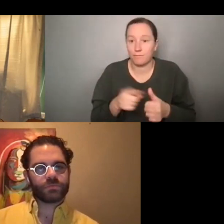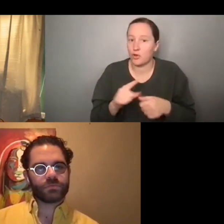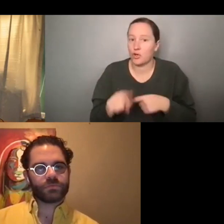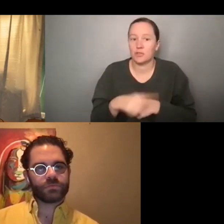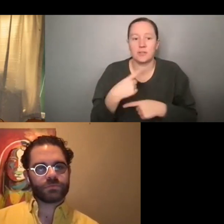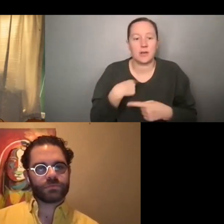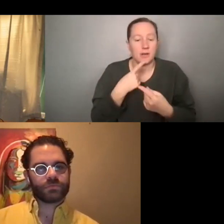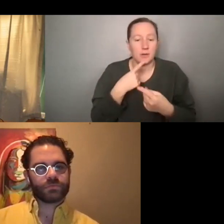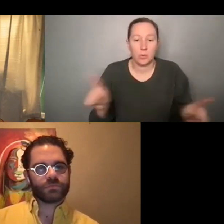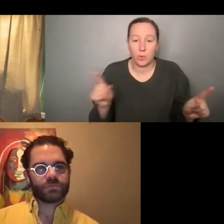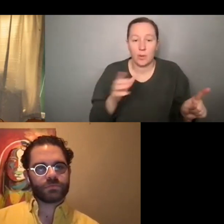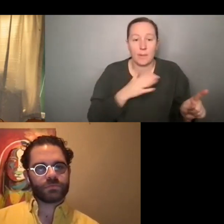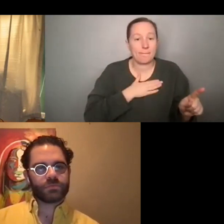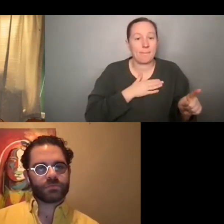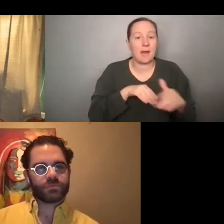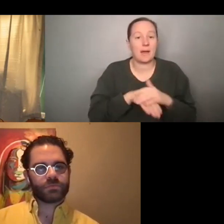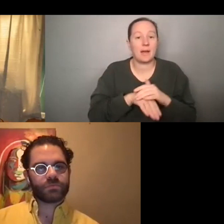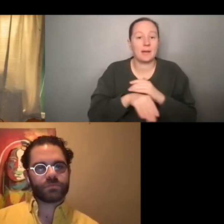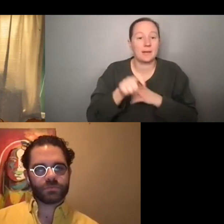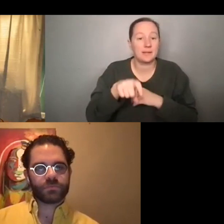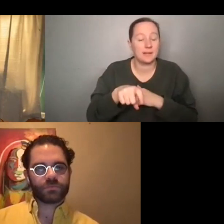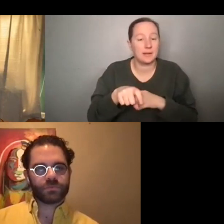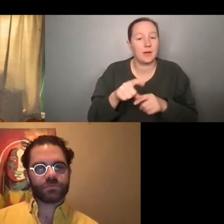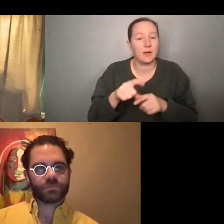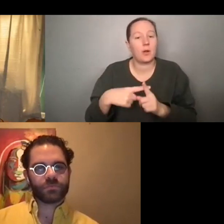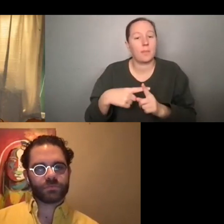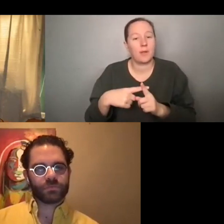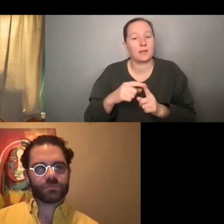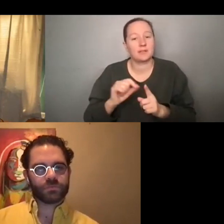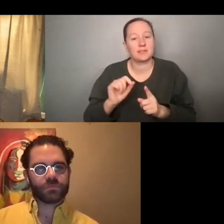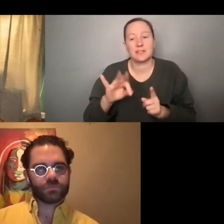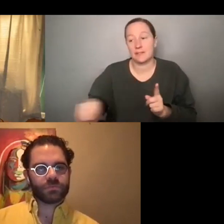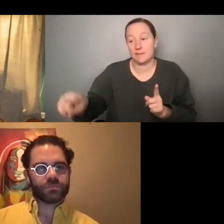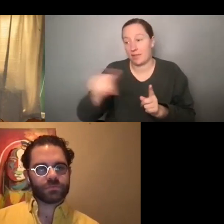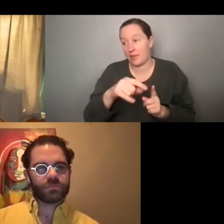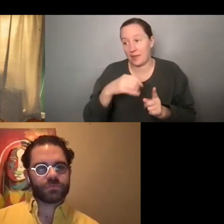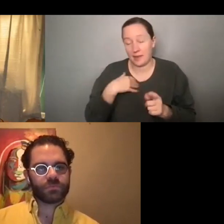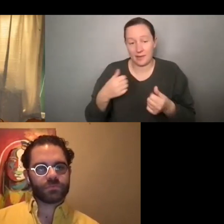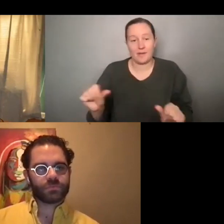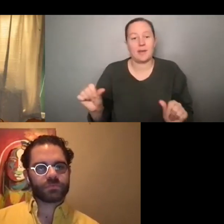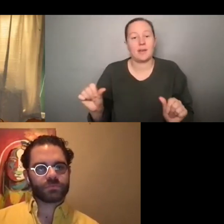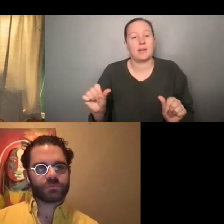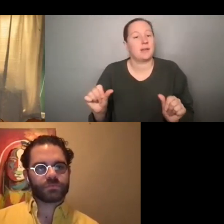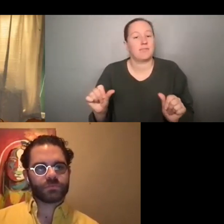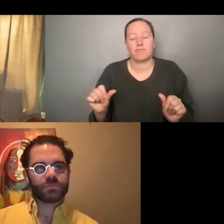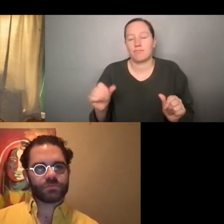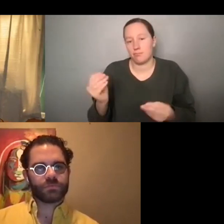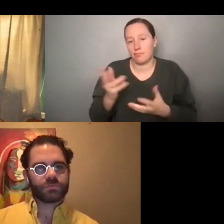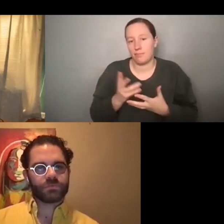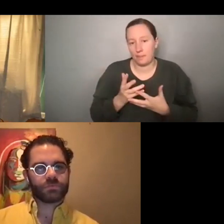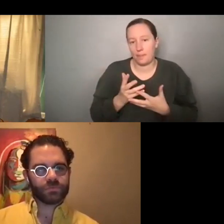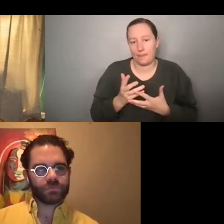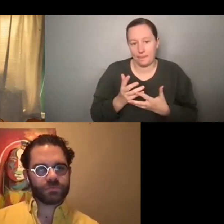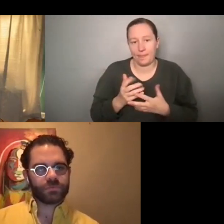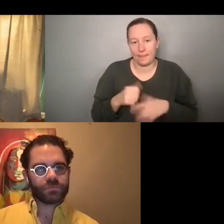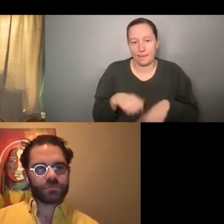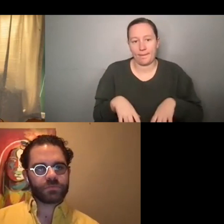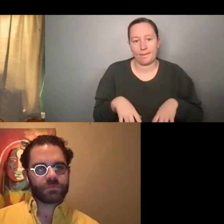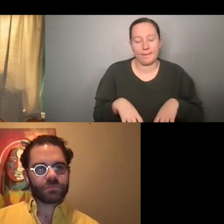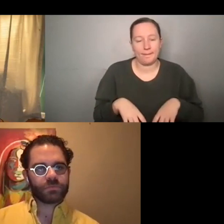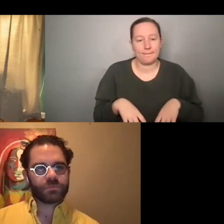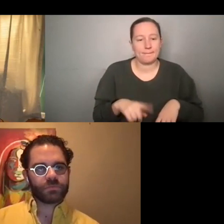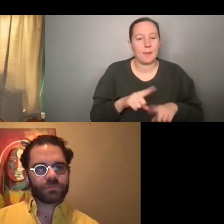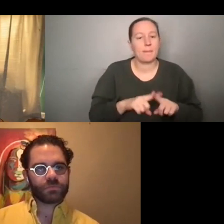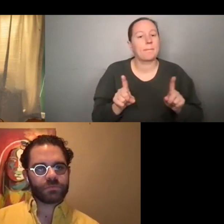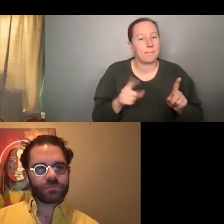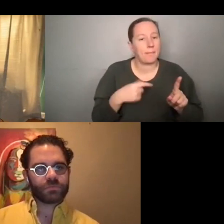my accessibility needs, and let them know that if they have any that they could let me know about them. But I